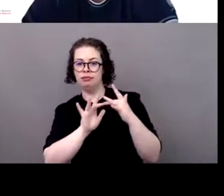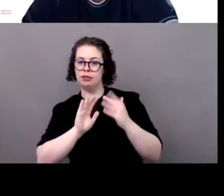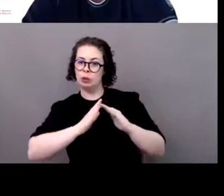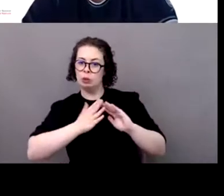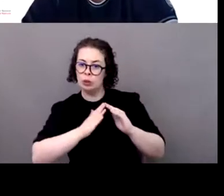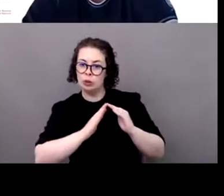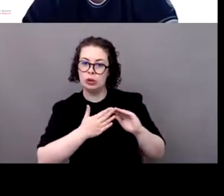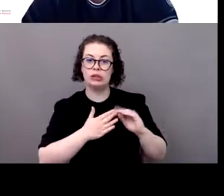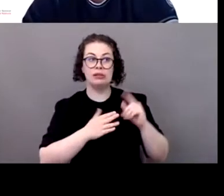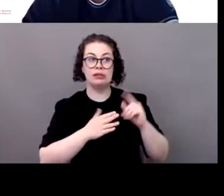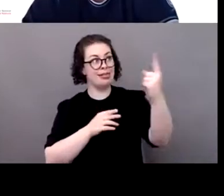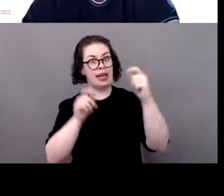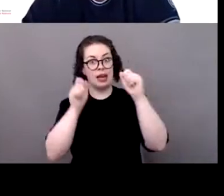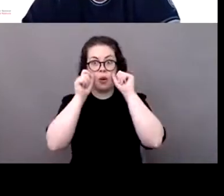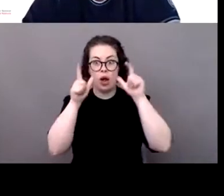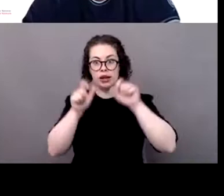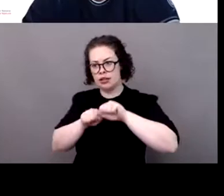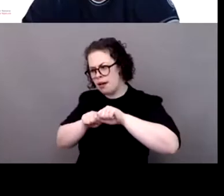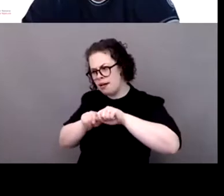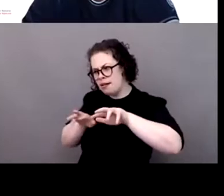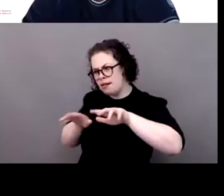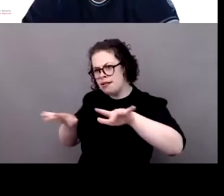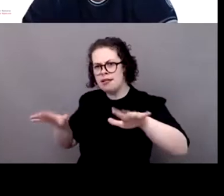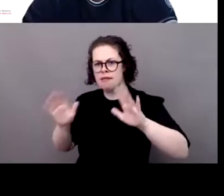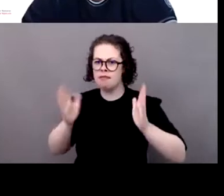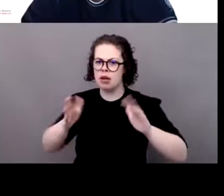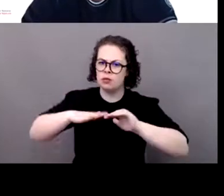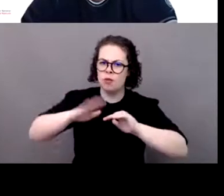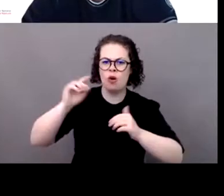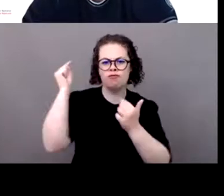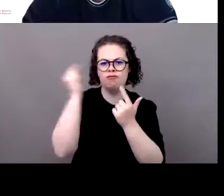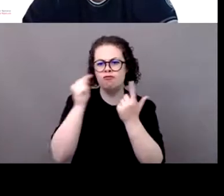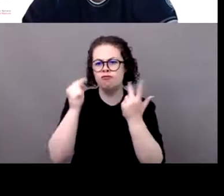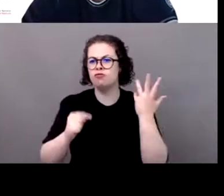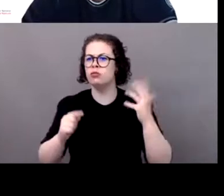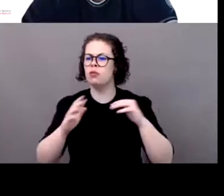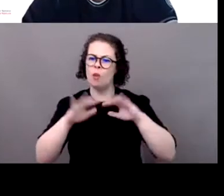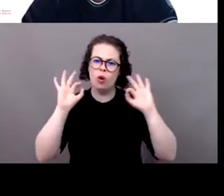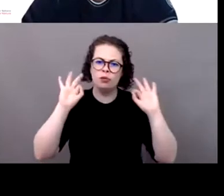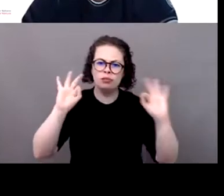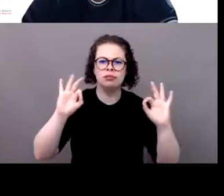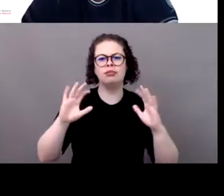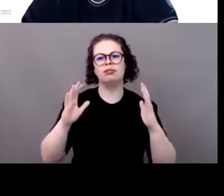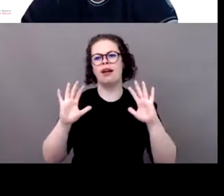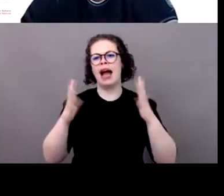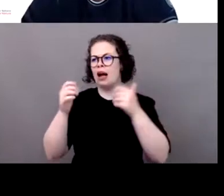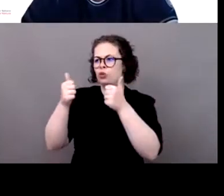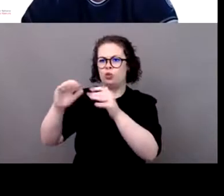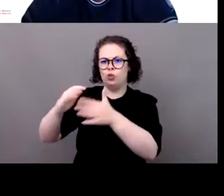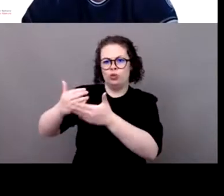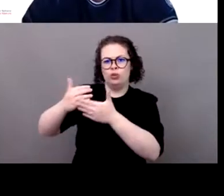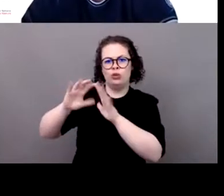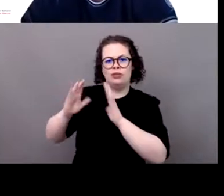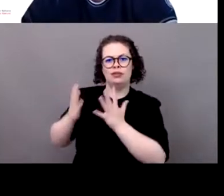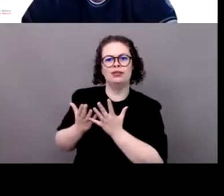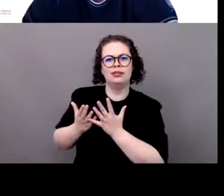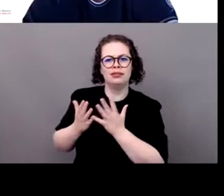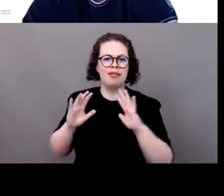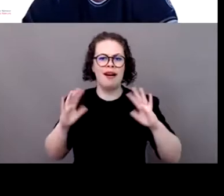spread awareness about the situation and about what what could be done. So I'll post in the chat.